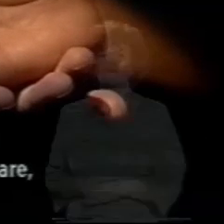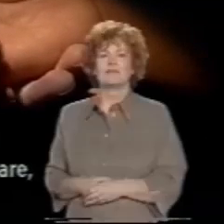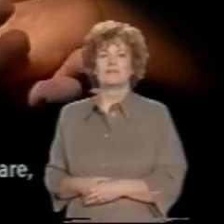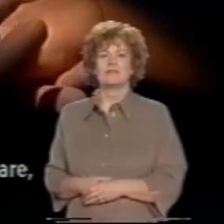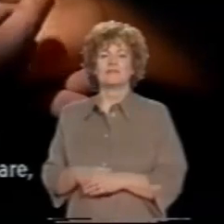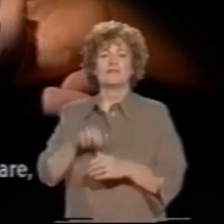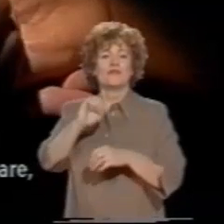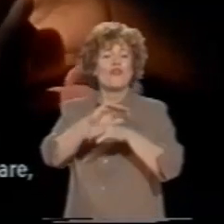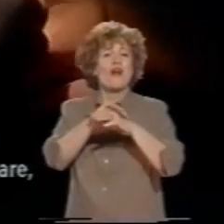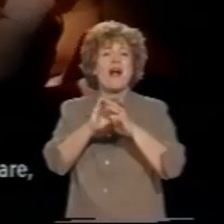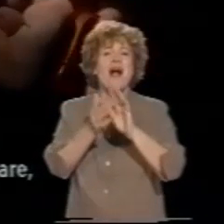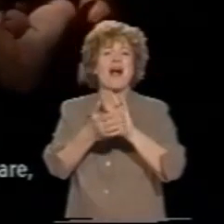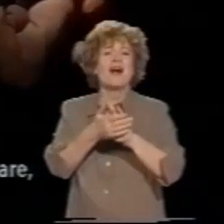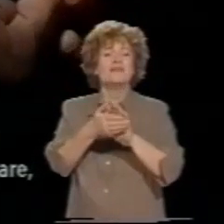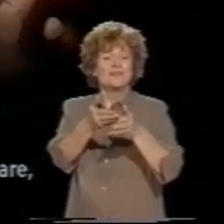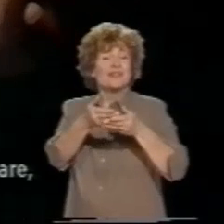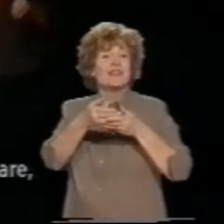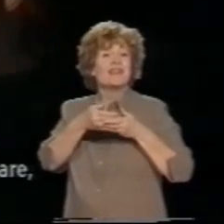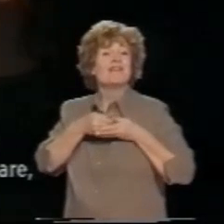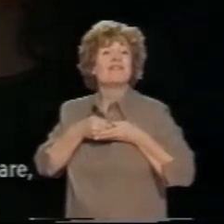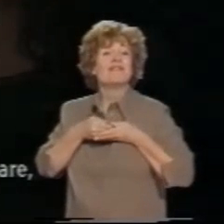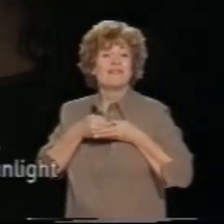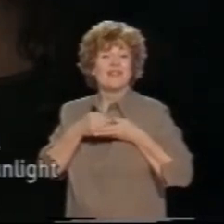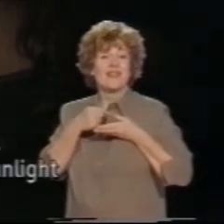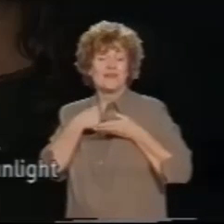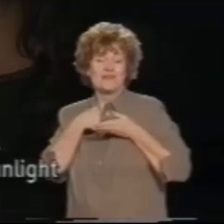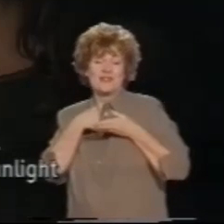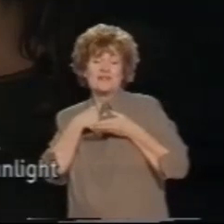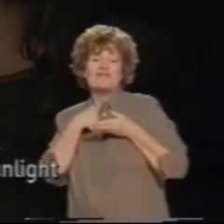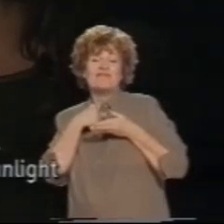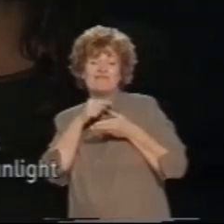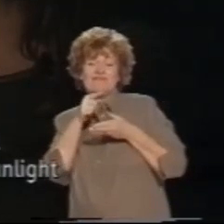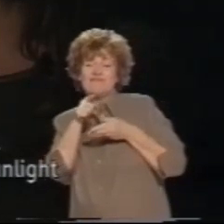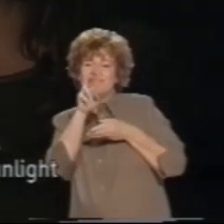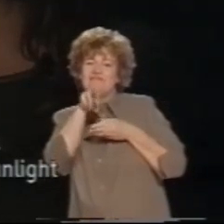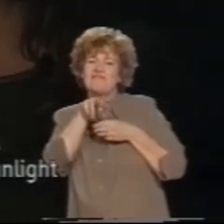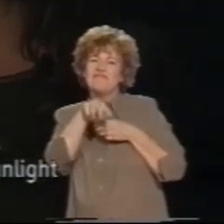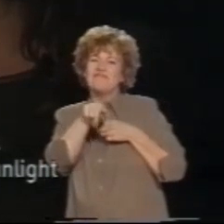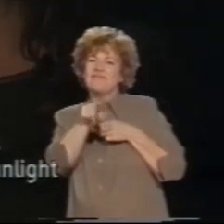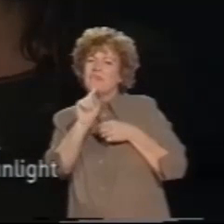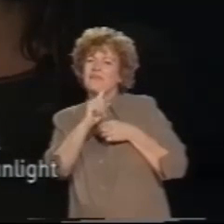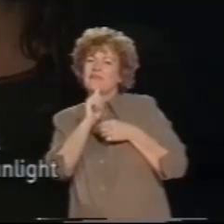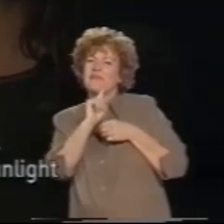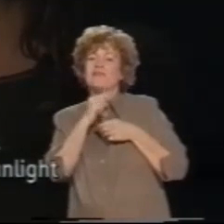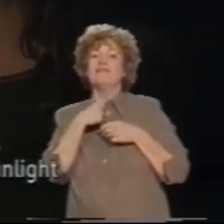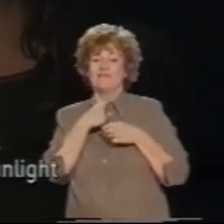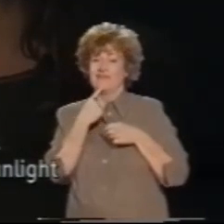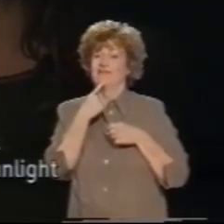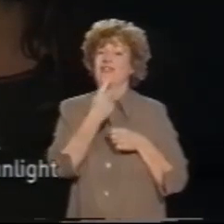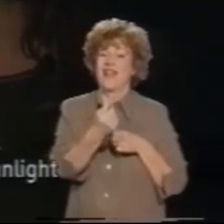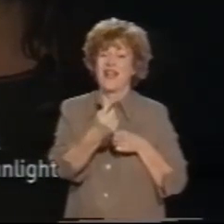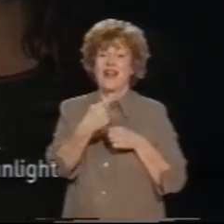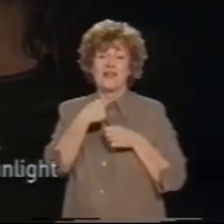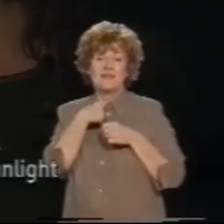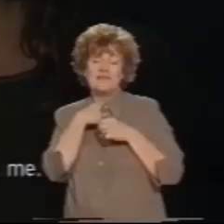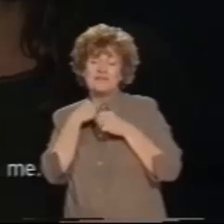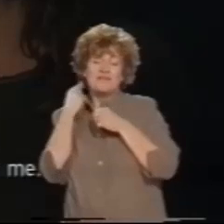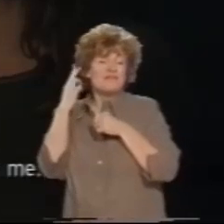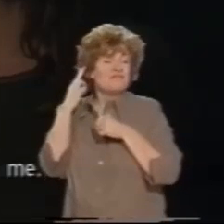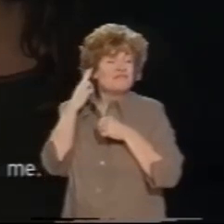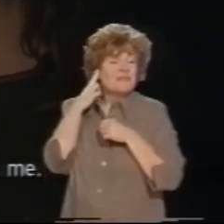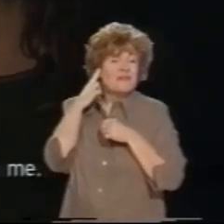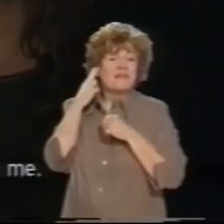Give me your hand and I'll tell you who you are. In my silent darkness, clearer than the dazzling